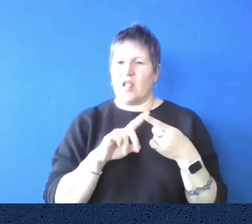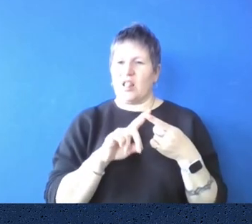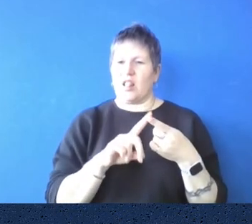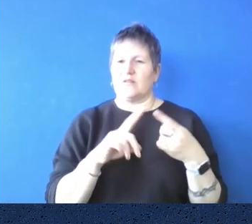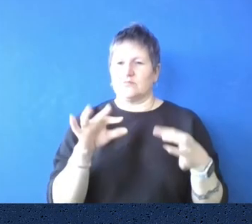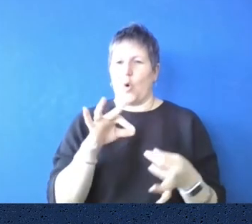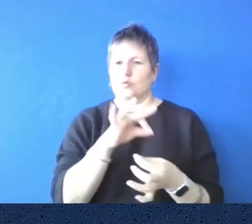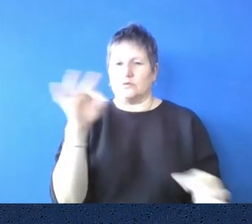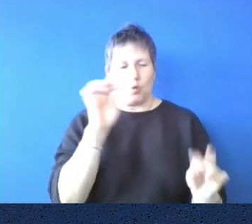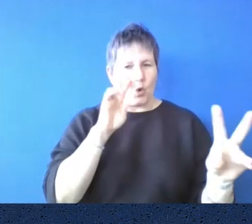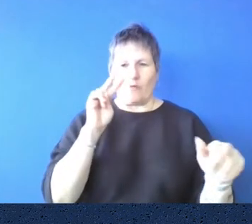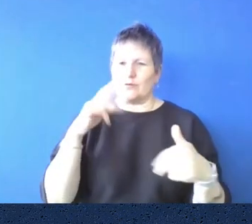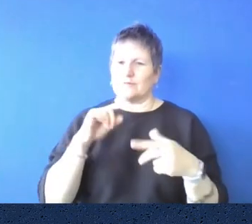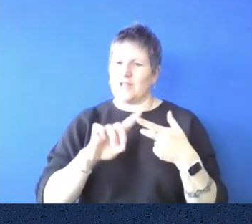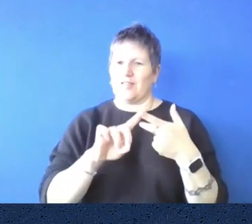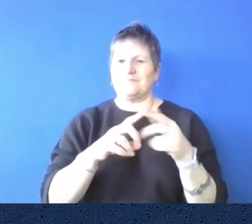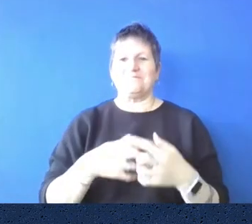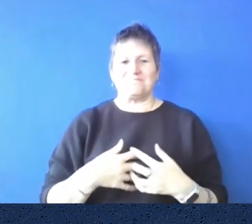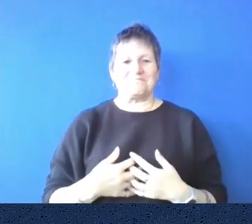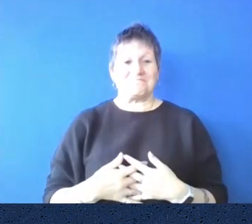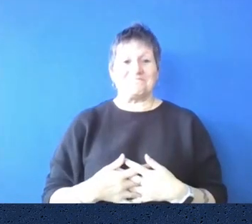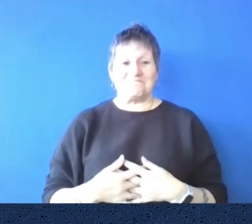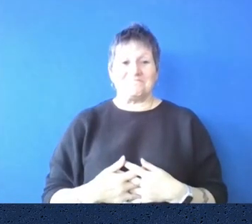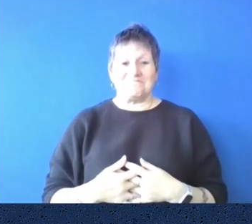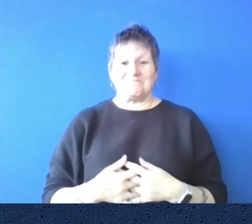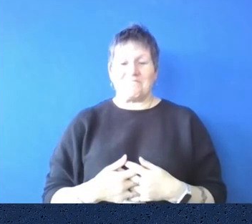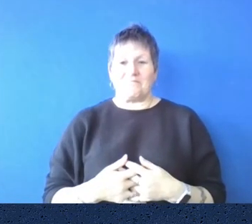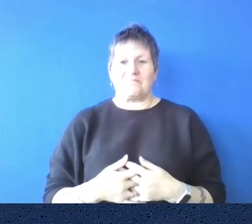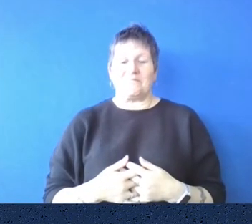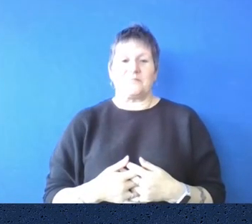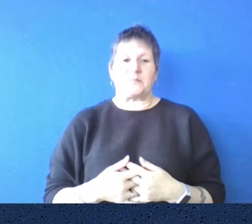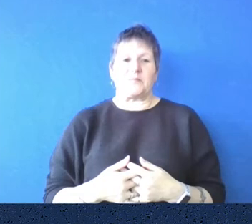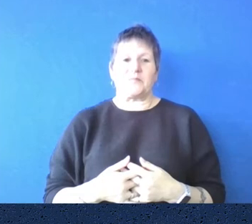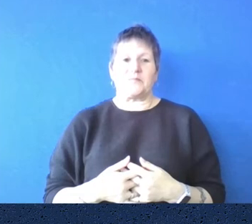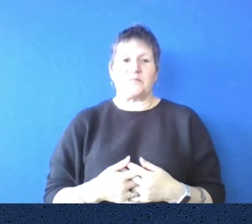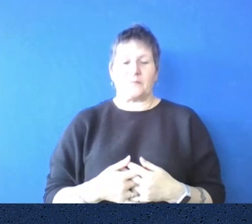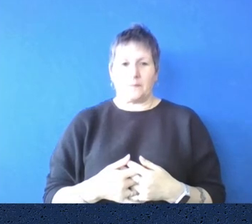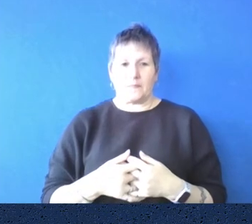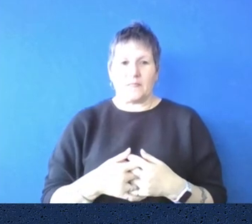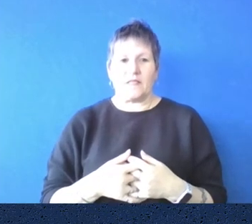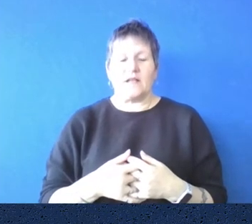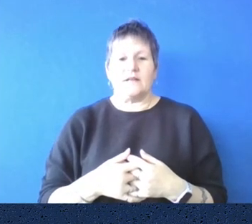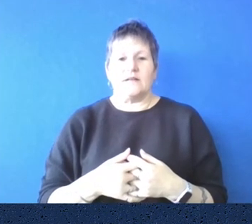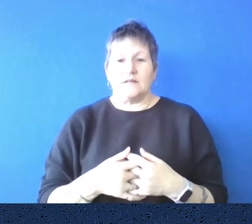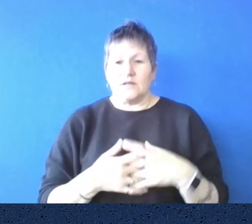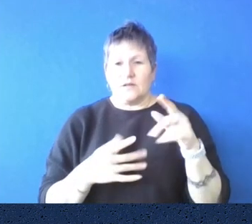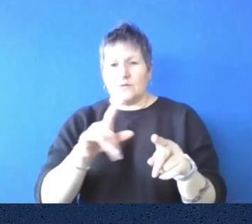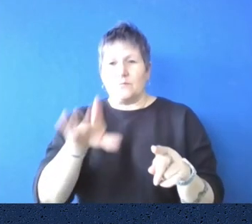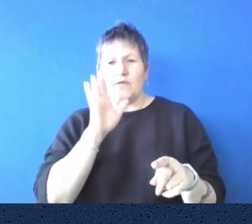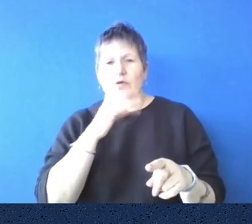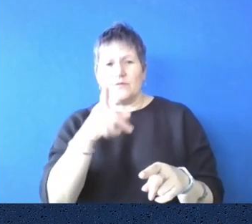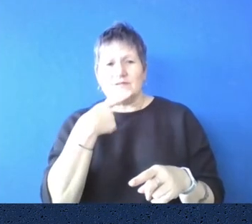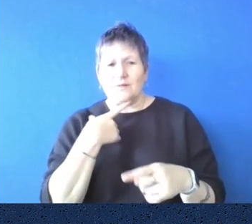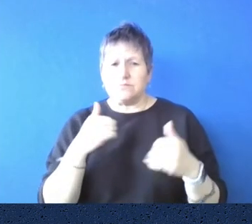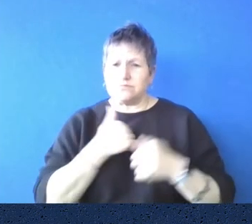and, uh, you, you talked about it being also a fun place to work. Always. Absolutely. What